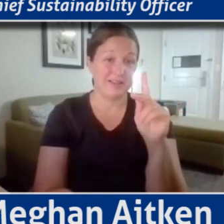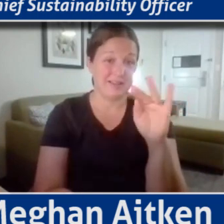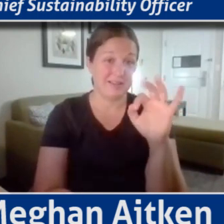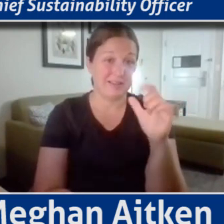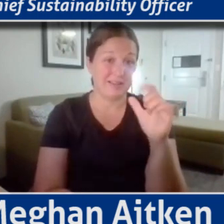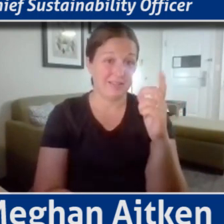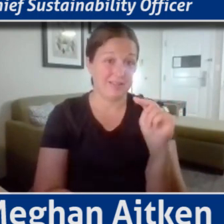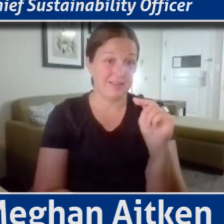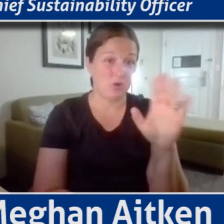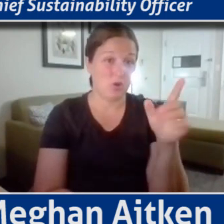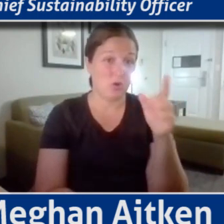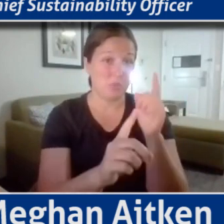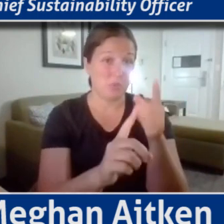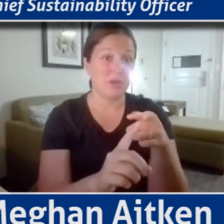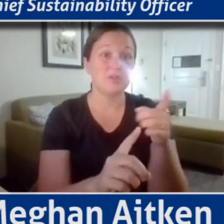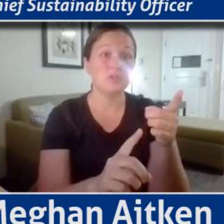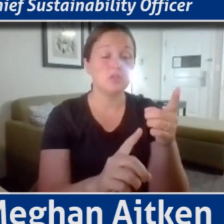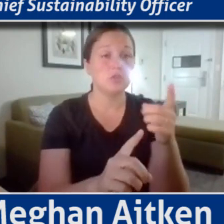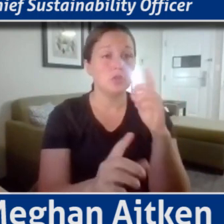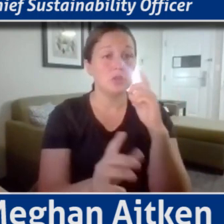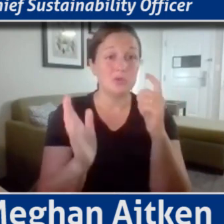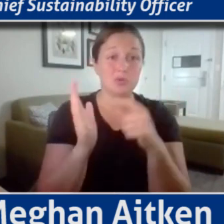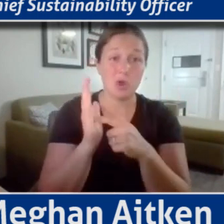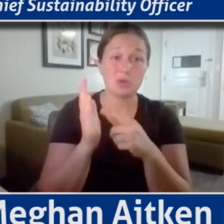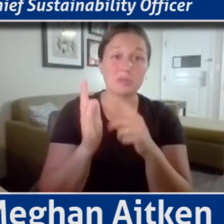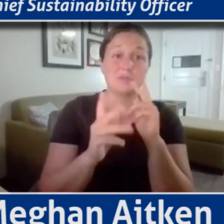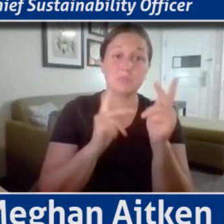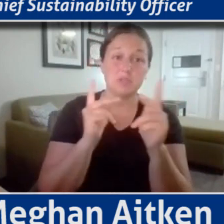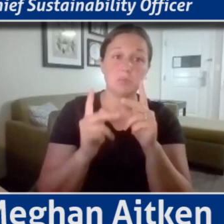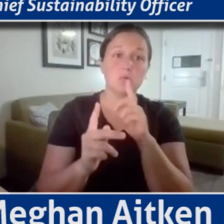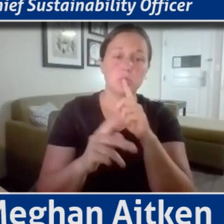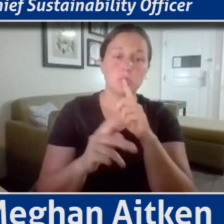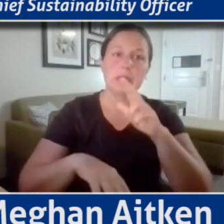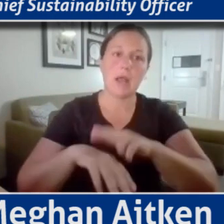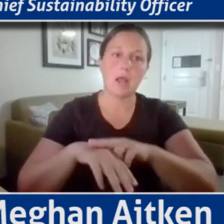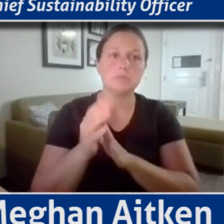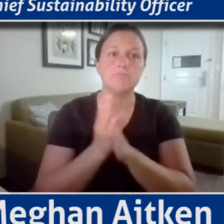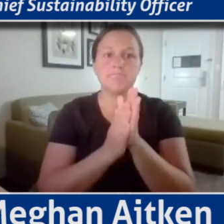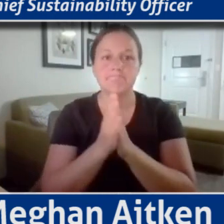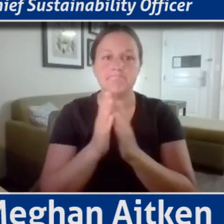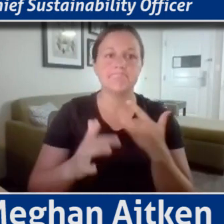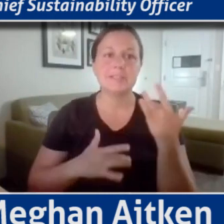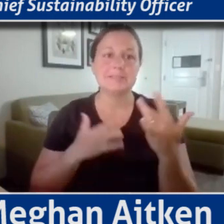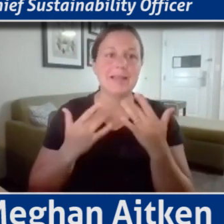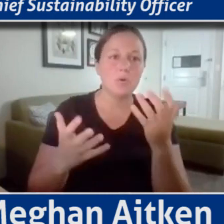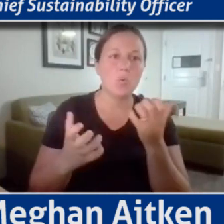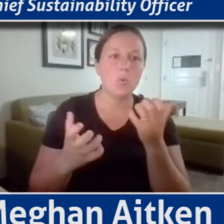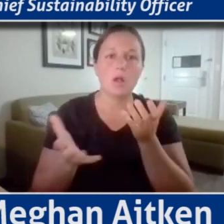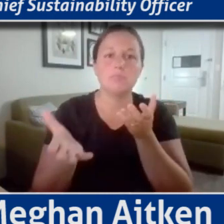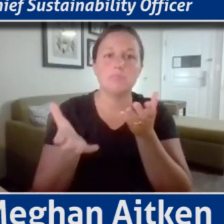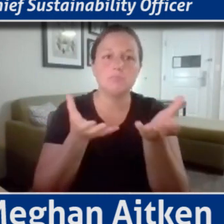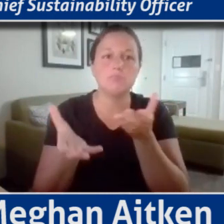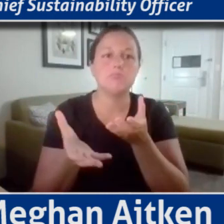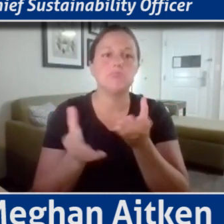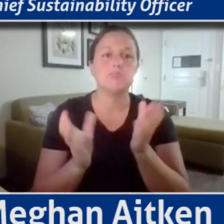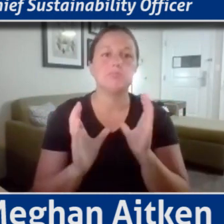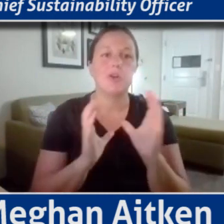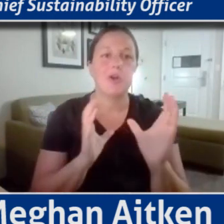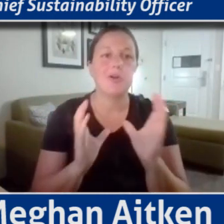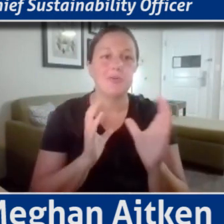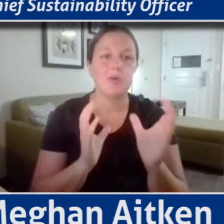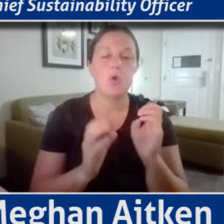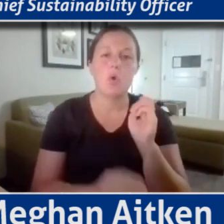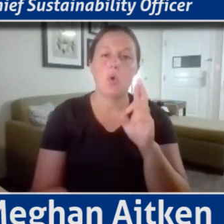in like organic enthusiasm and interest around this? Do you find yourself having to explain why this is important or is there kind of like a groundswell of attention